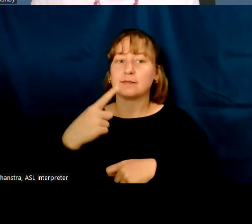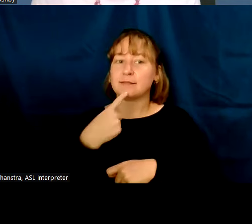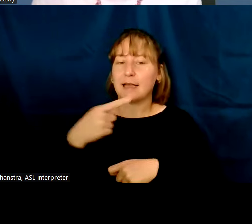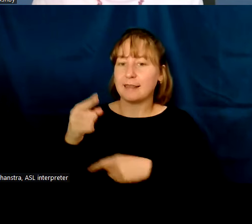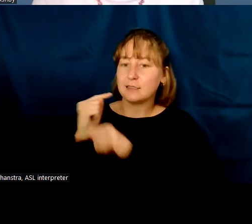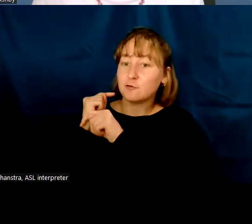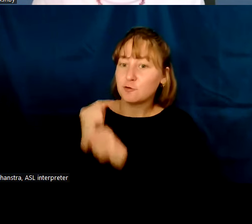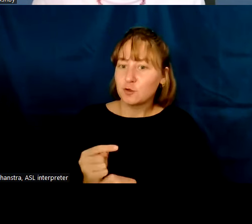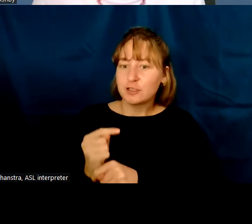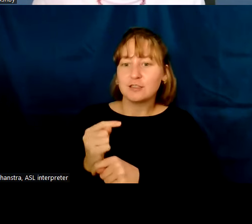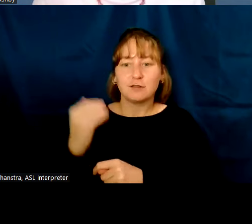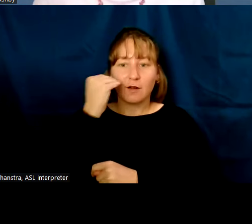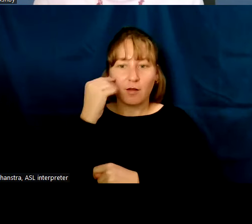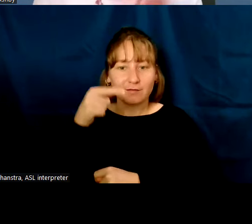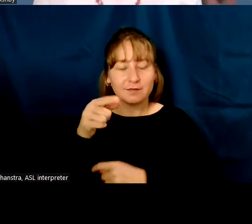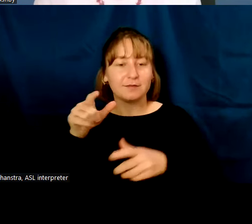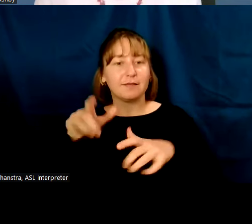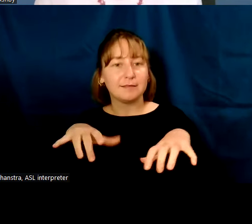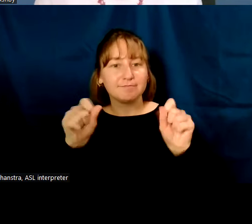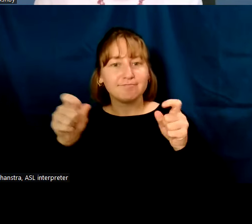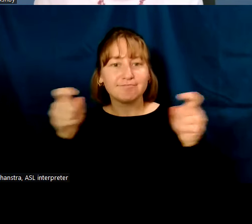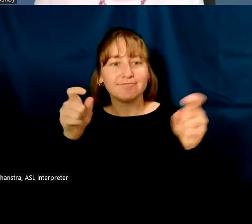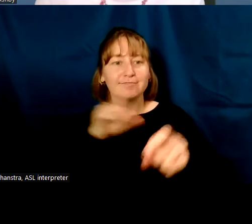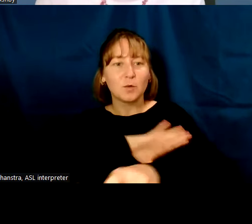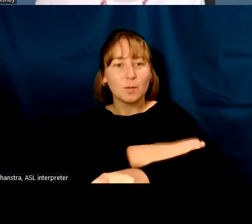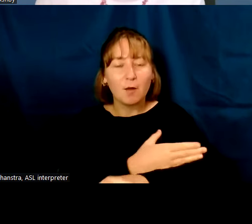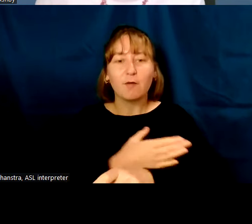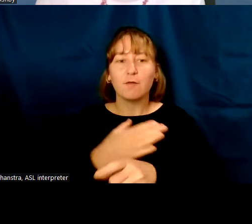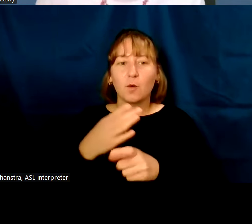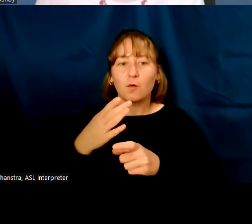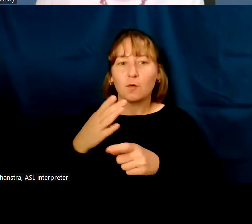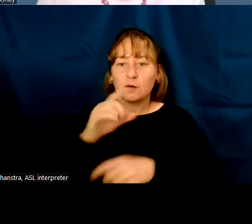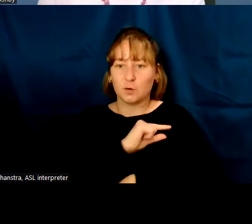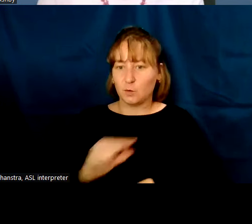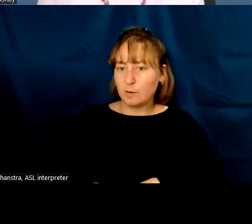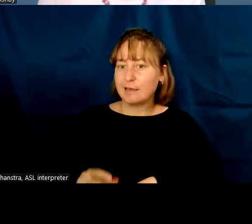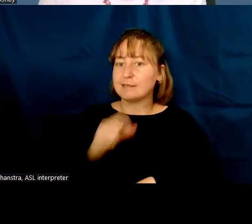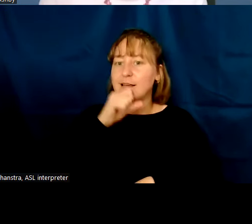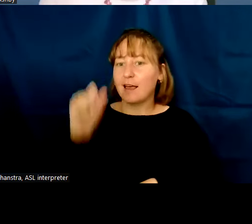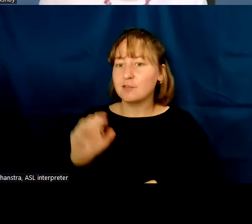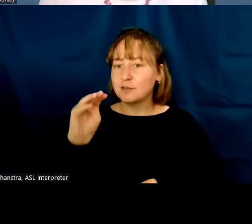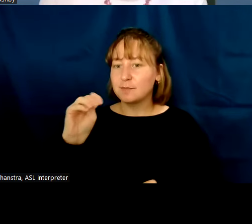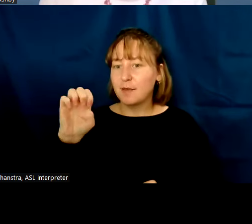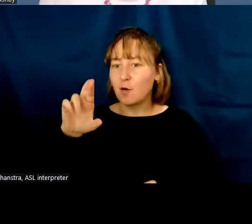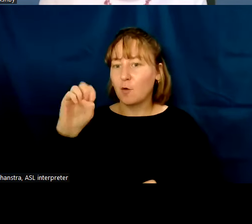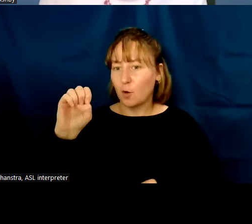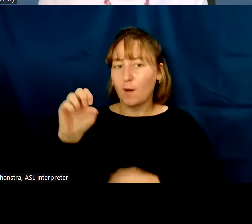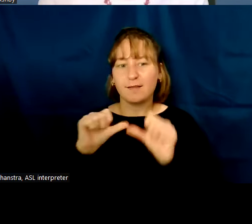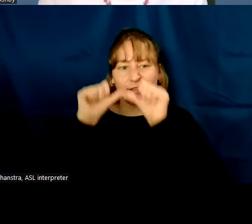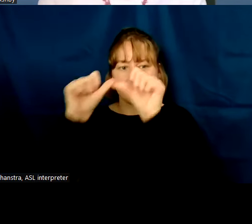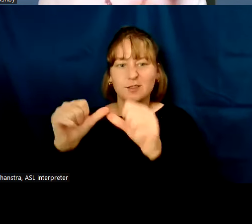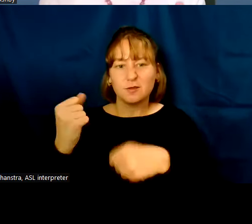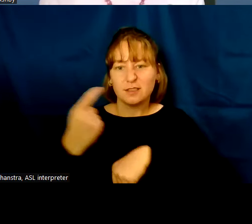knowledge of these powerful ruling queens in ancient Meroi lives on today in Sudan.